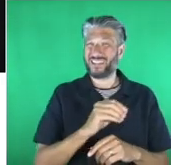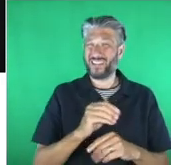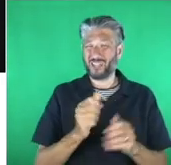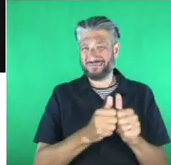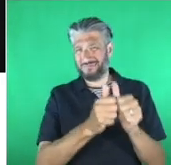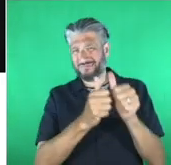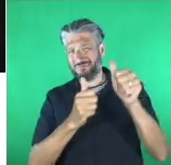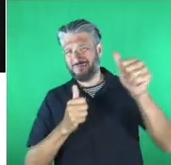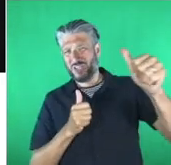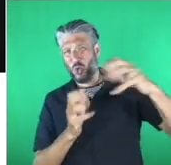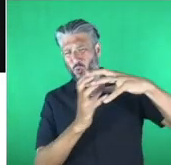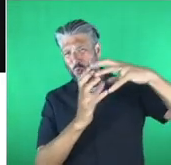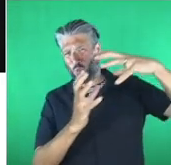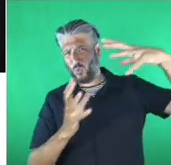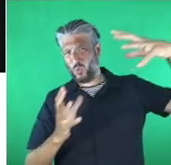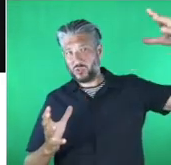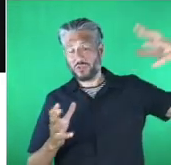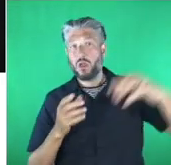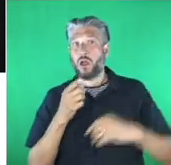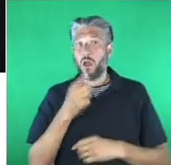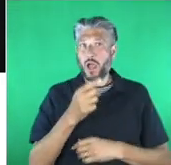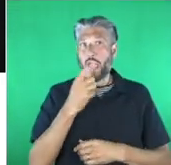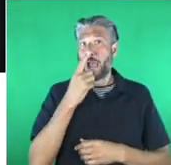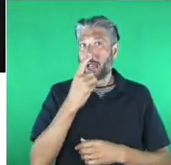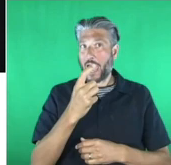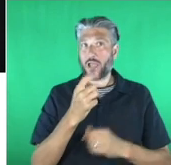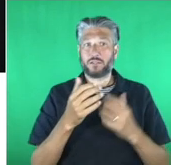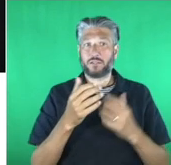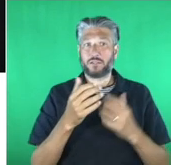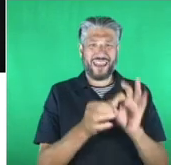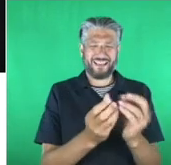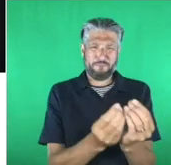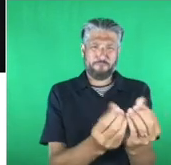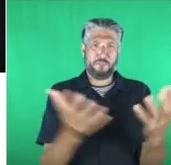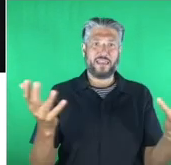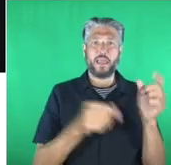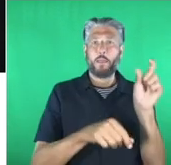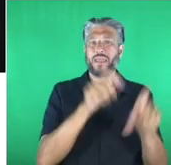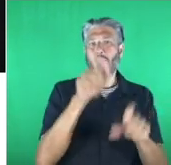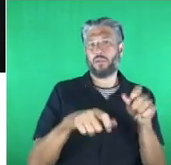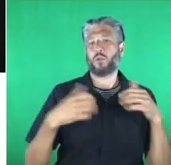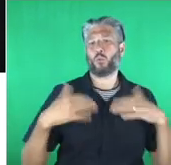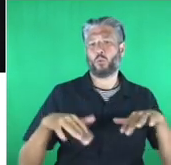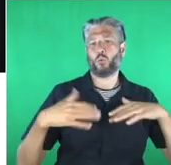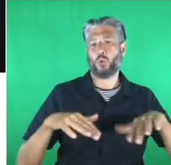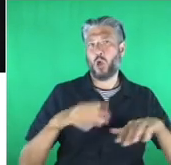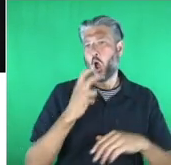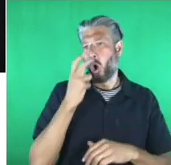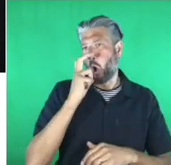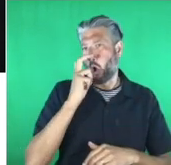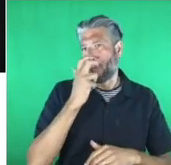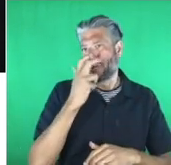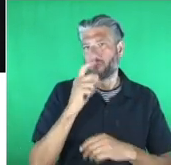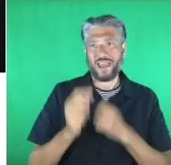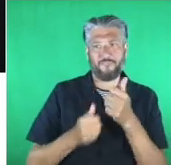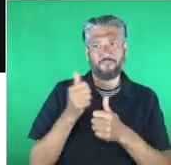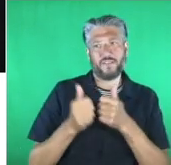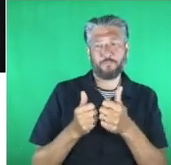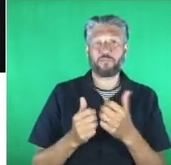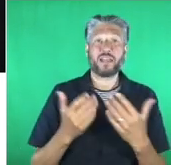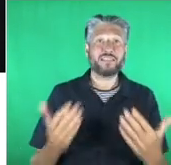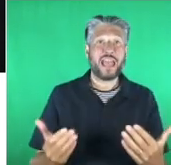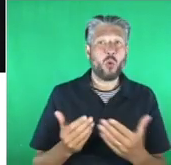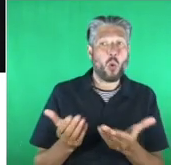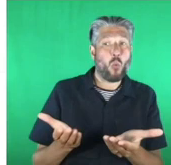work by comic relief is even more important to introduce the finalists i'm now delighted to welcome dahlia abu yasien from